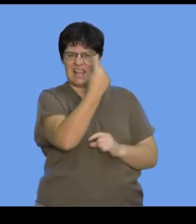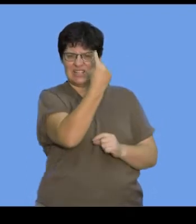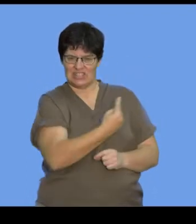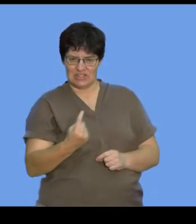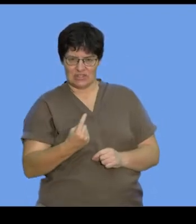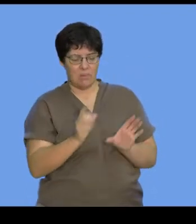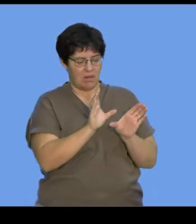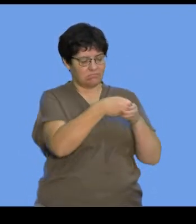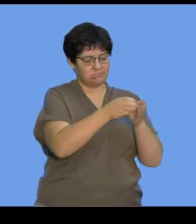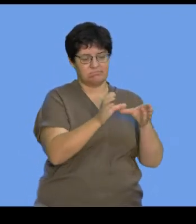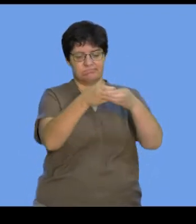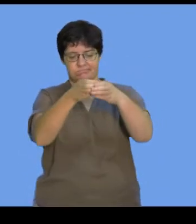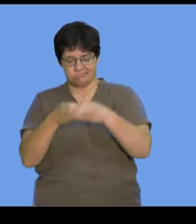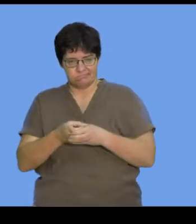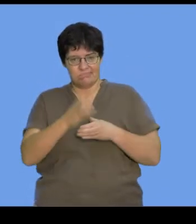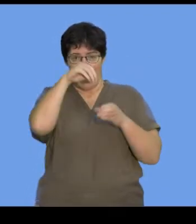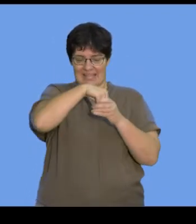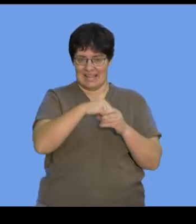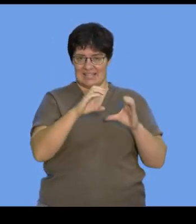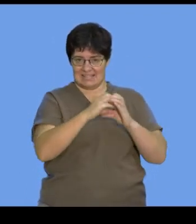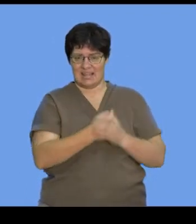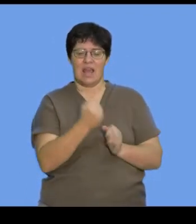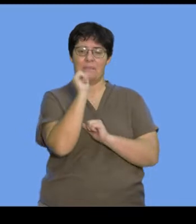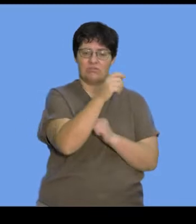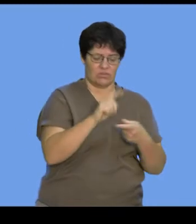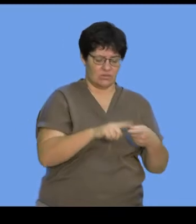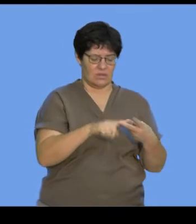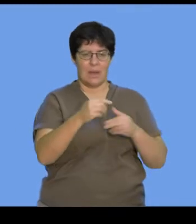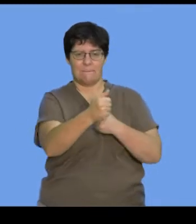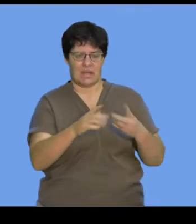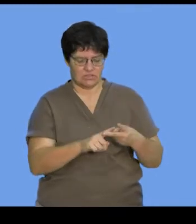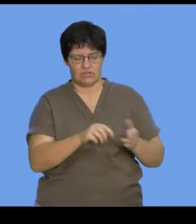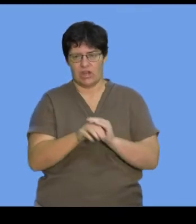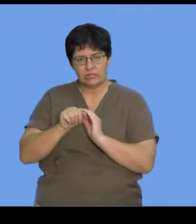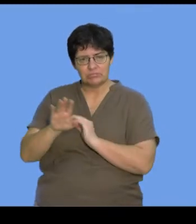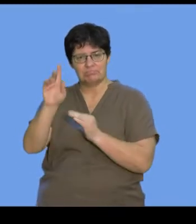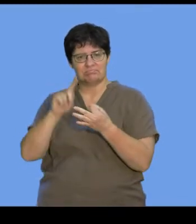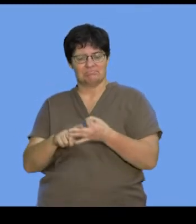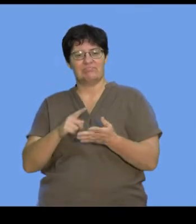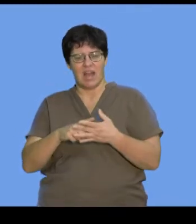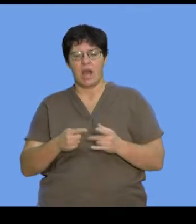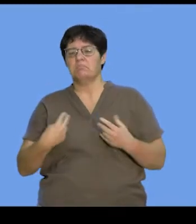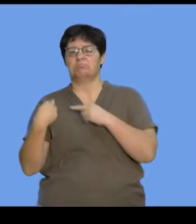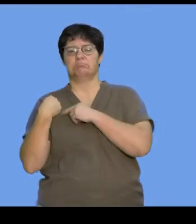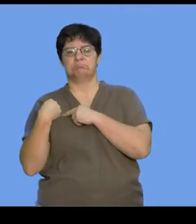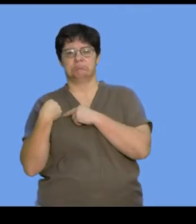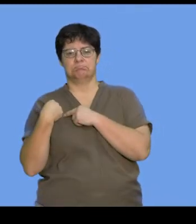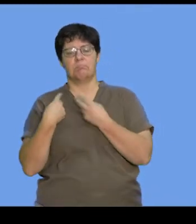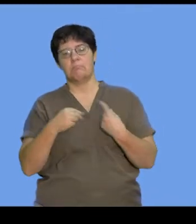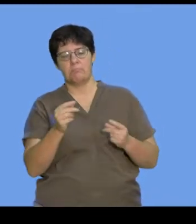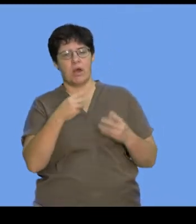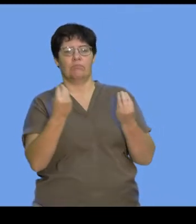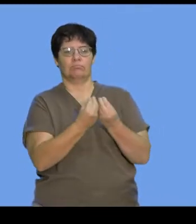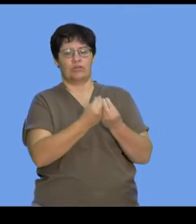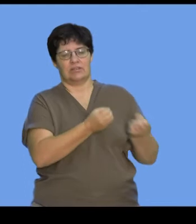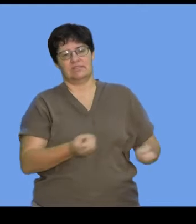having important functions like manufacturing, packaging, shipping, and accounting for the various